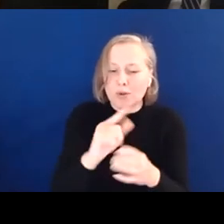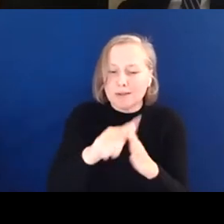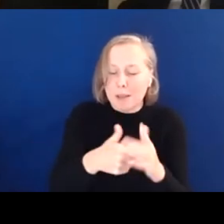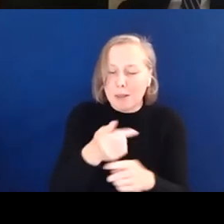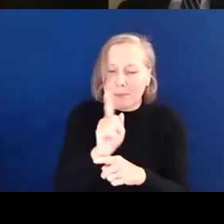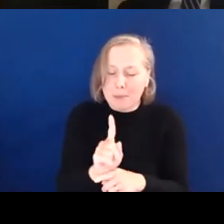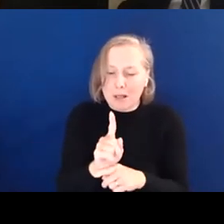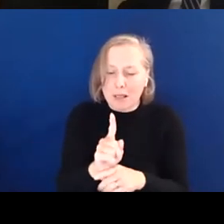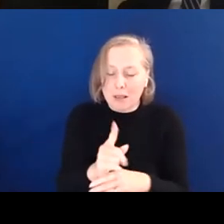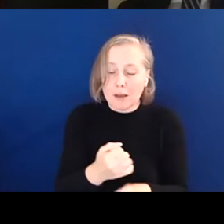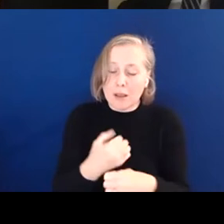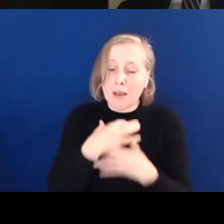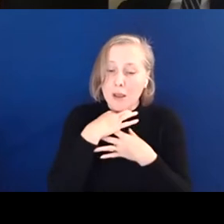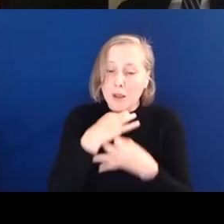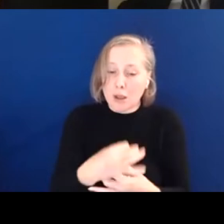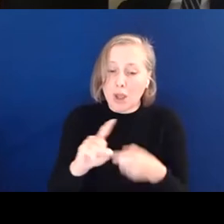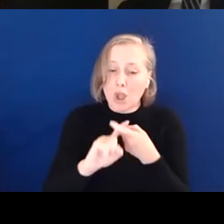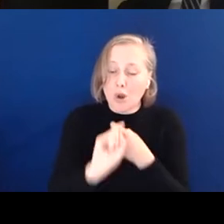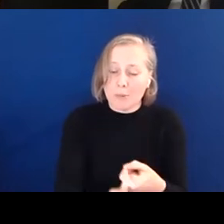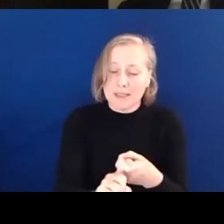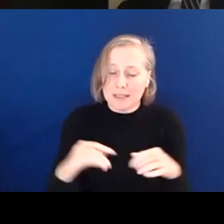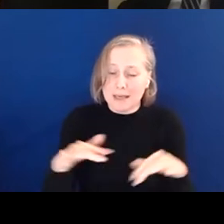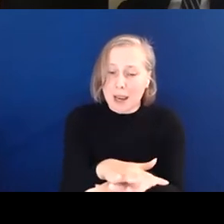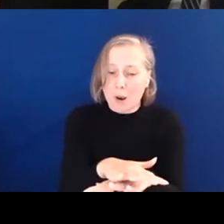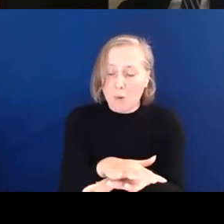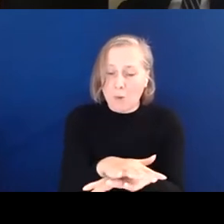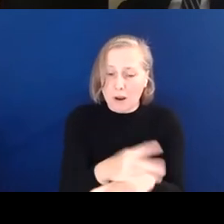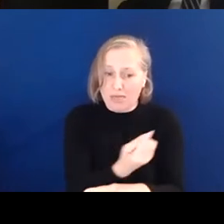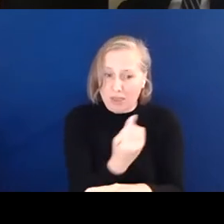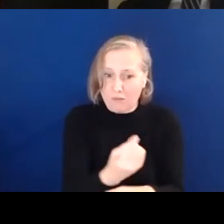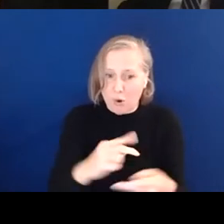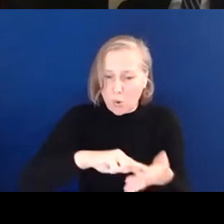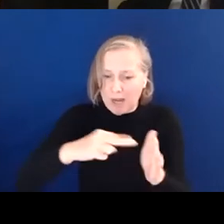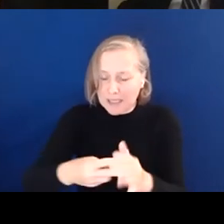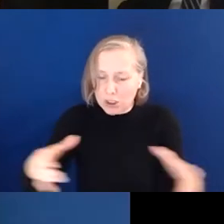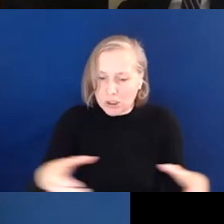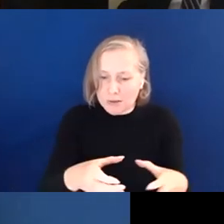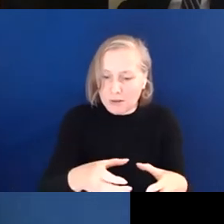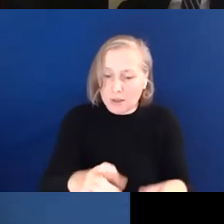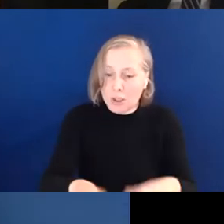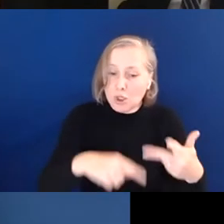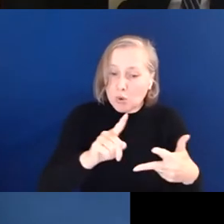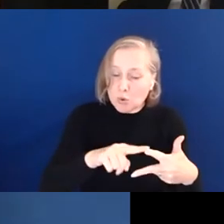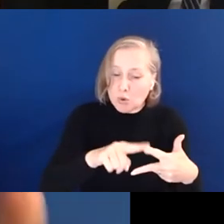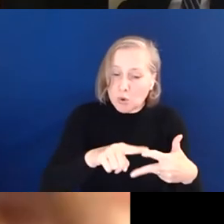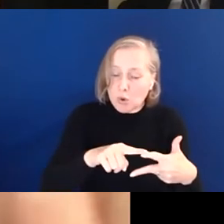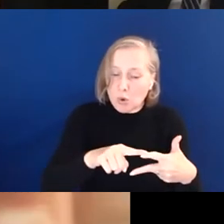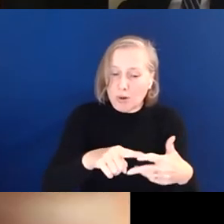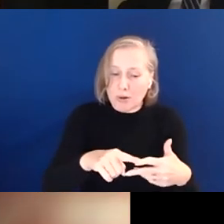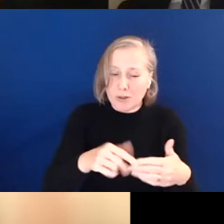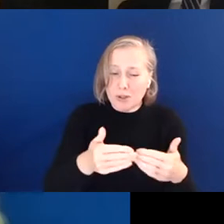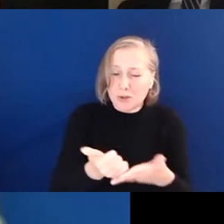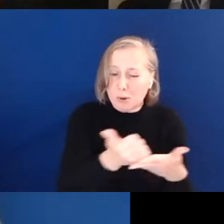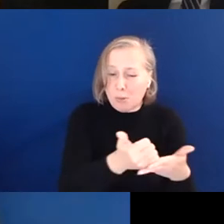and was committed to developing a network of disabled people's own organizations. Two, extend support and explicit provisions